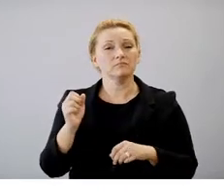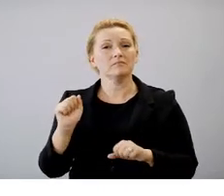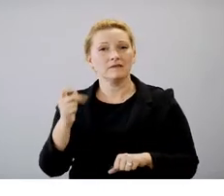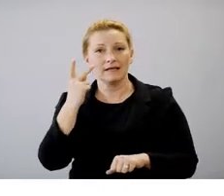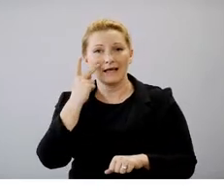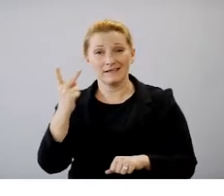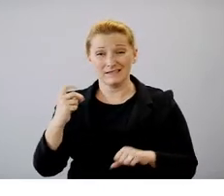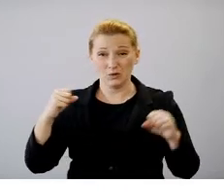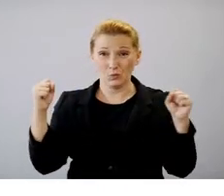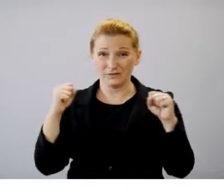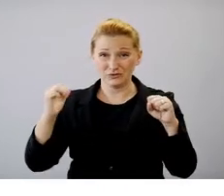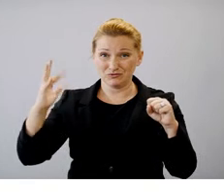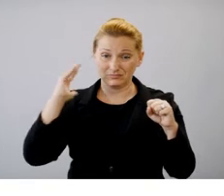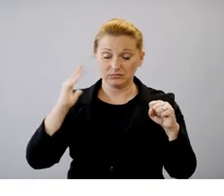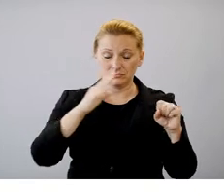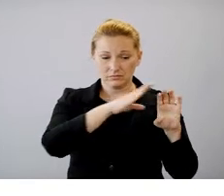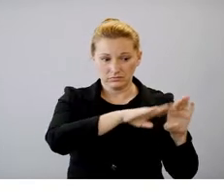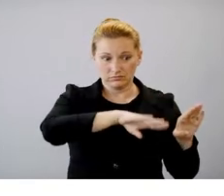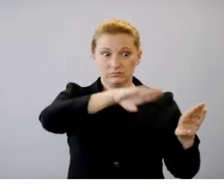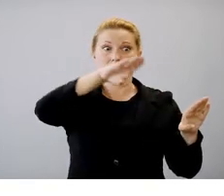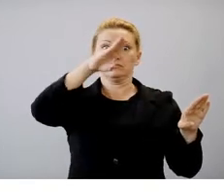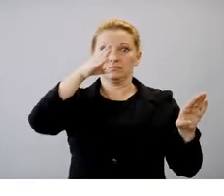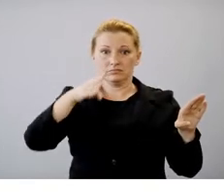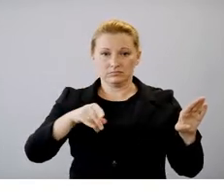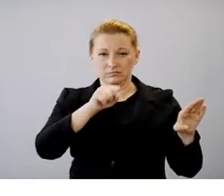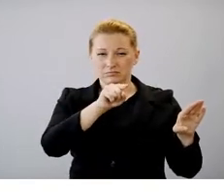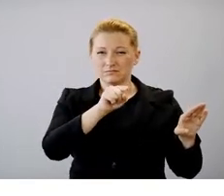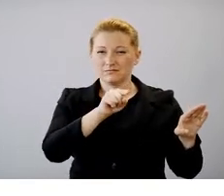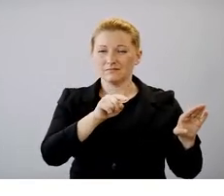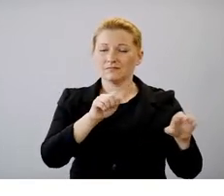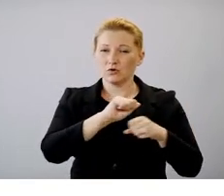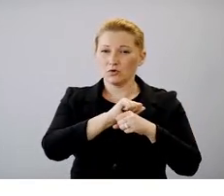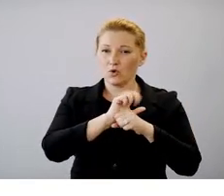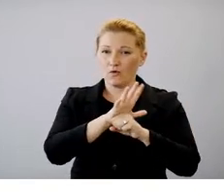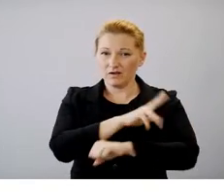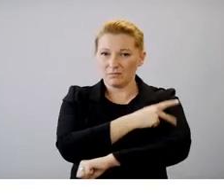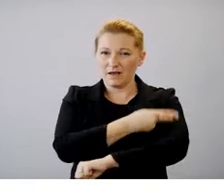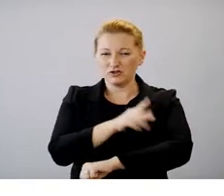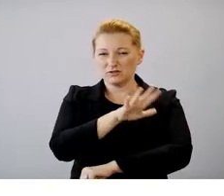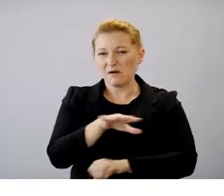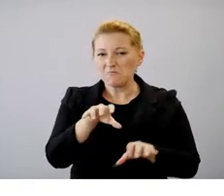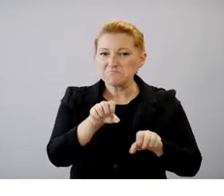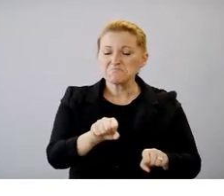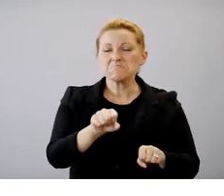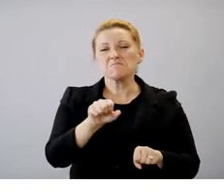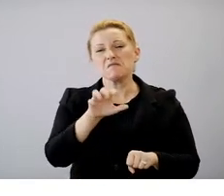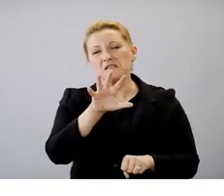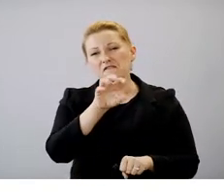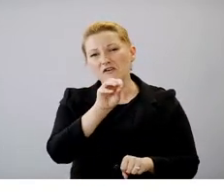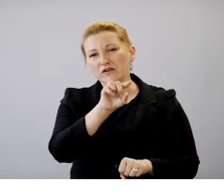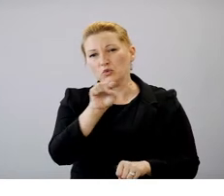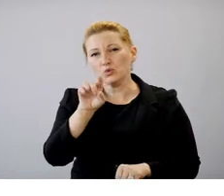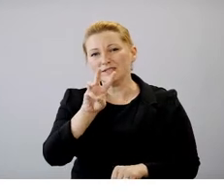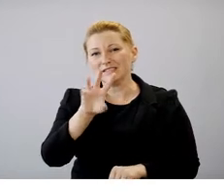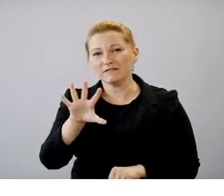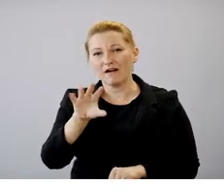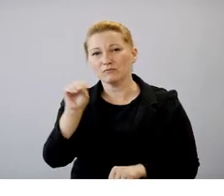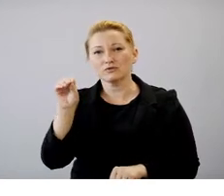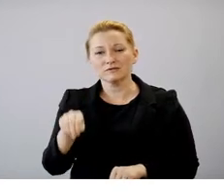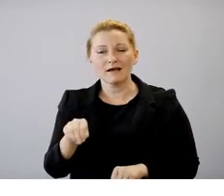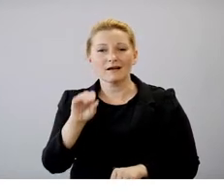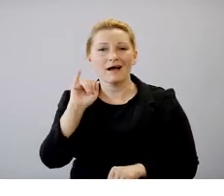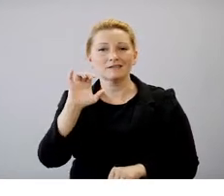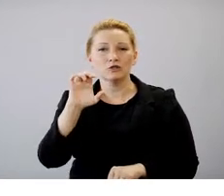at the peak of our winter surge, the COVID-19 patients accounted for about 50 to 65 percent of all